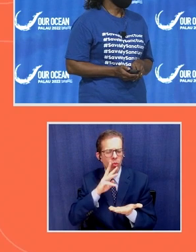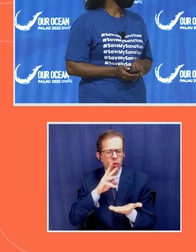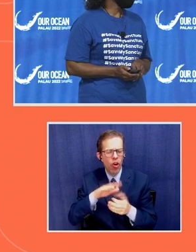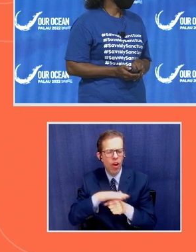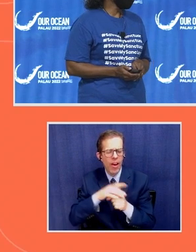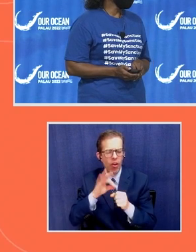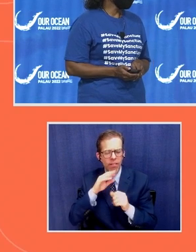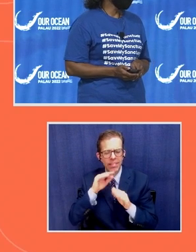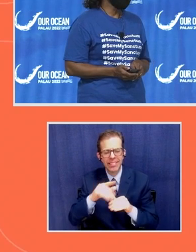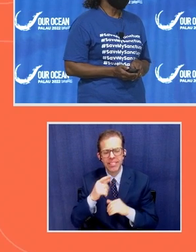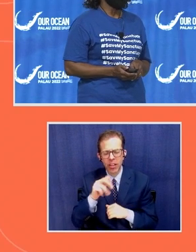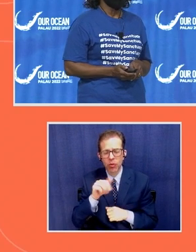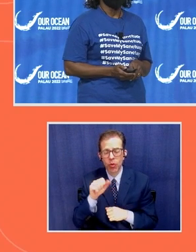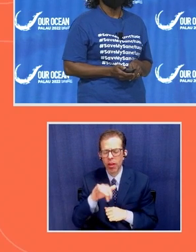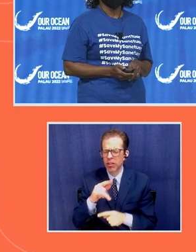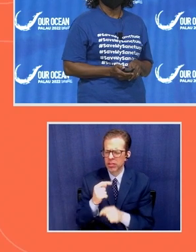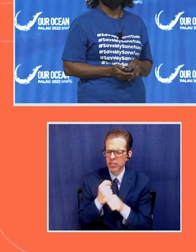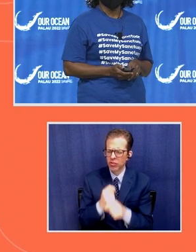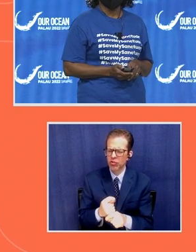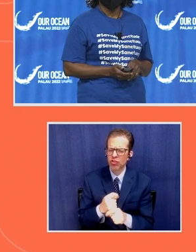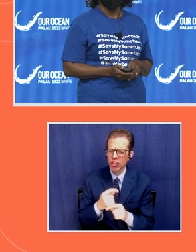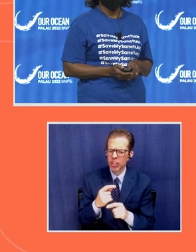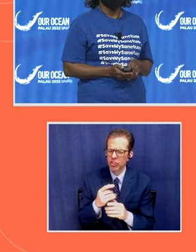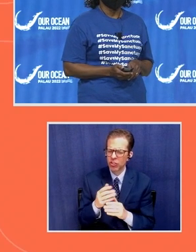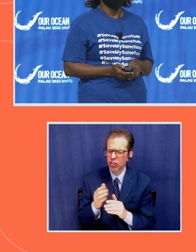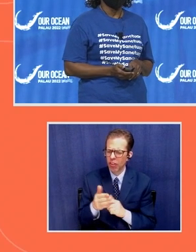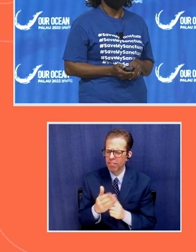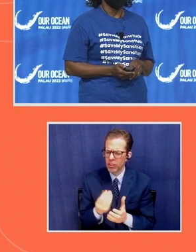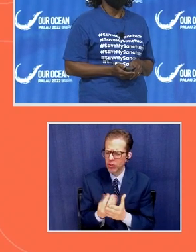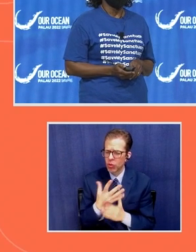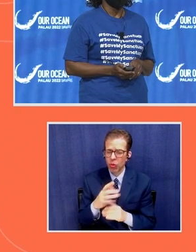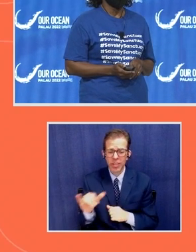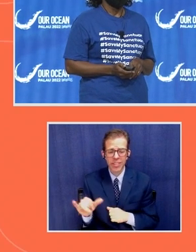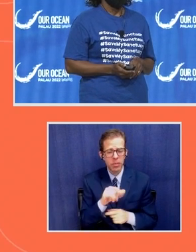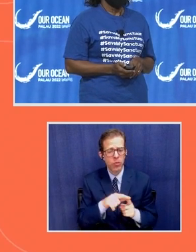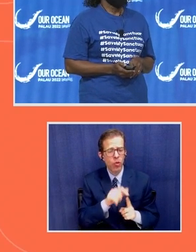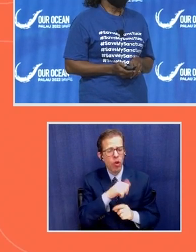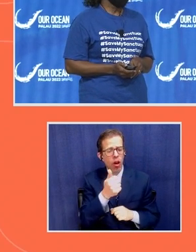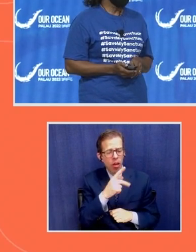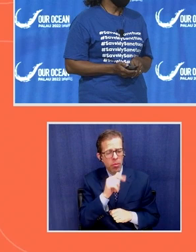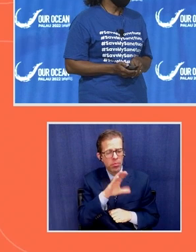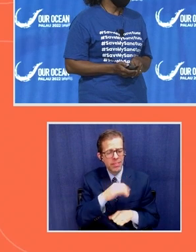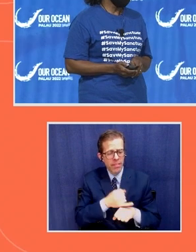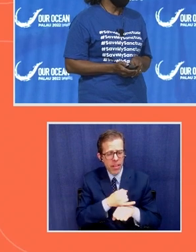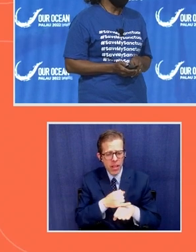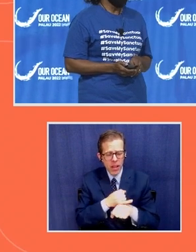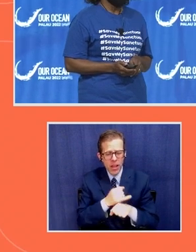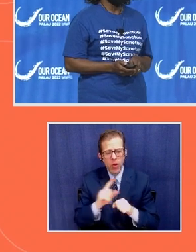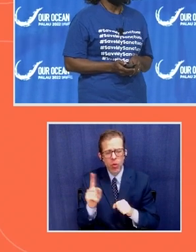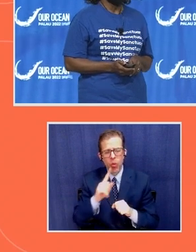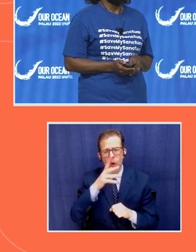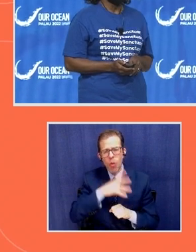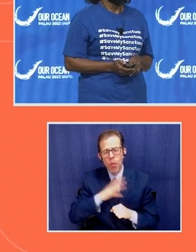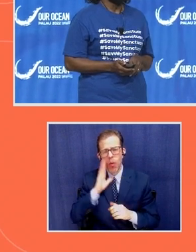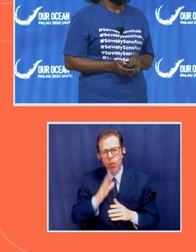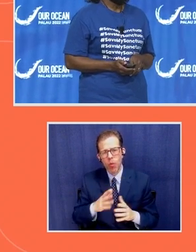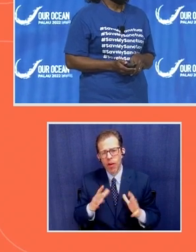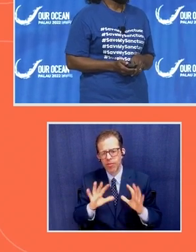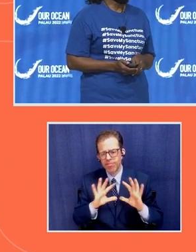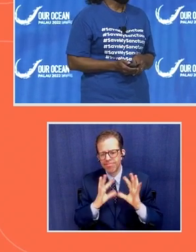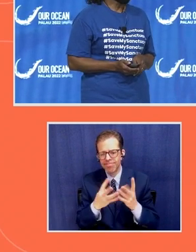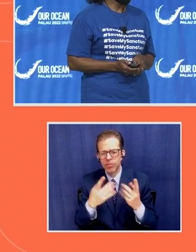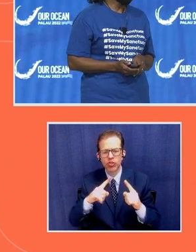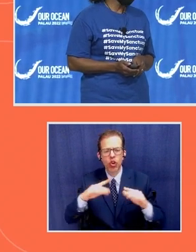This is a traditional fishery similar to those in other Pacific islands where women would gather at low tides